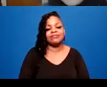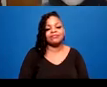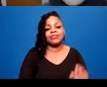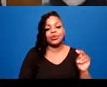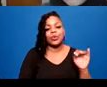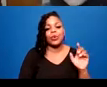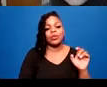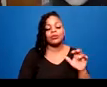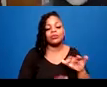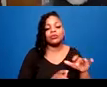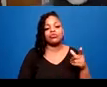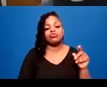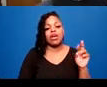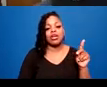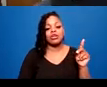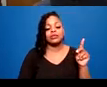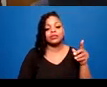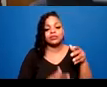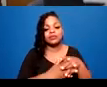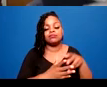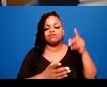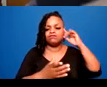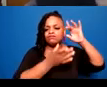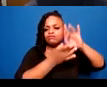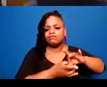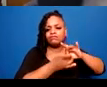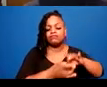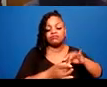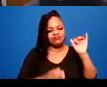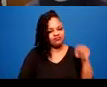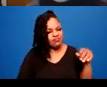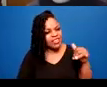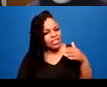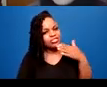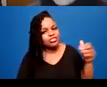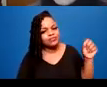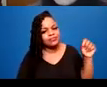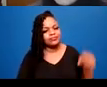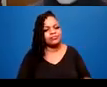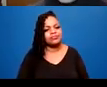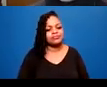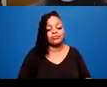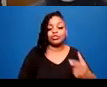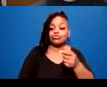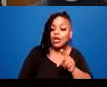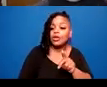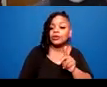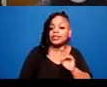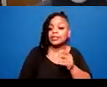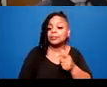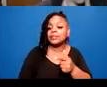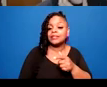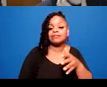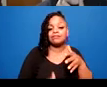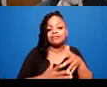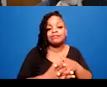For some people grounding could be a reminder of things they aren't comfortable with. So it really is personal and